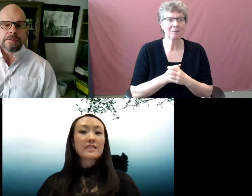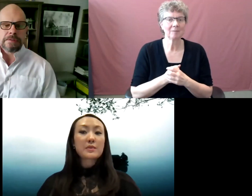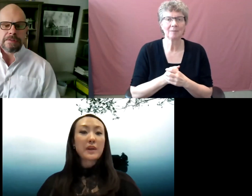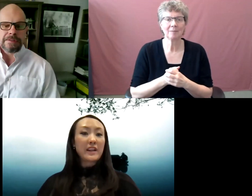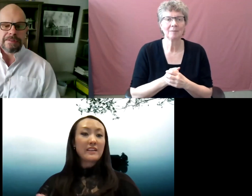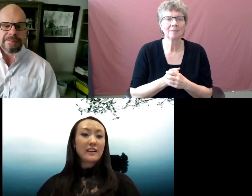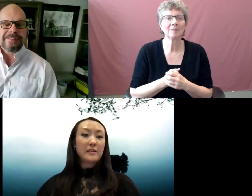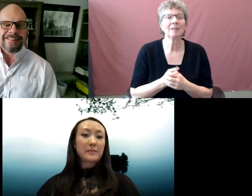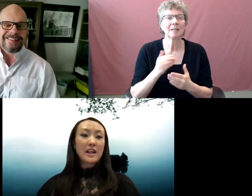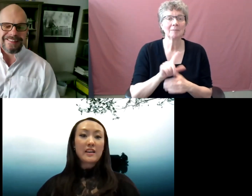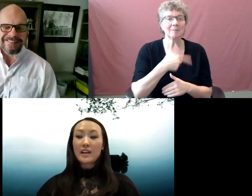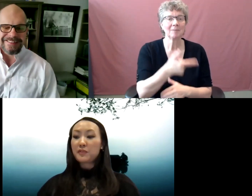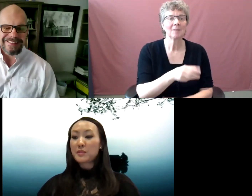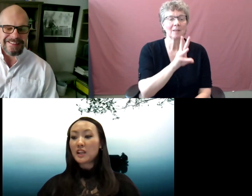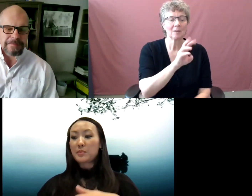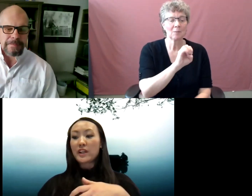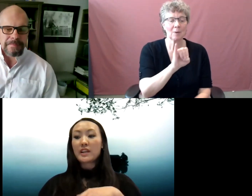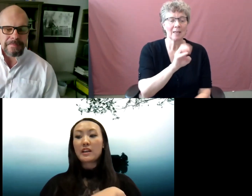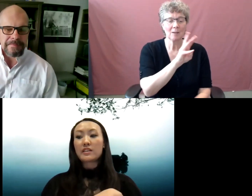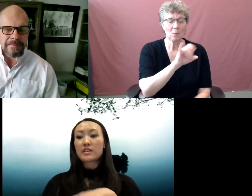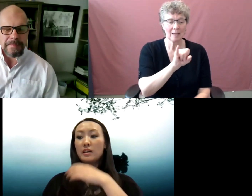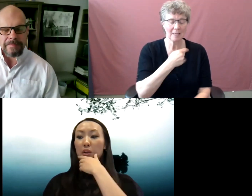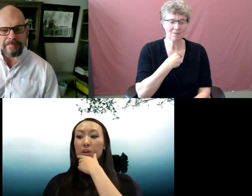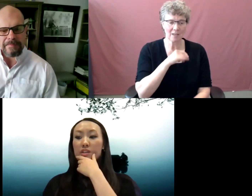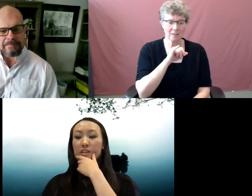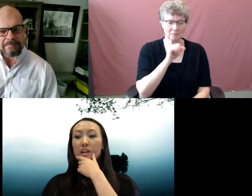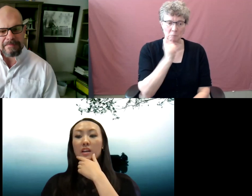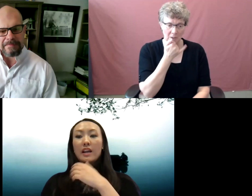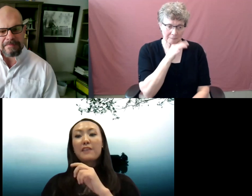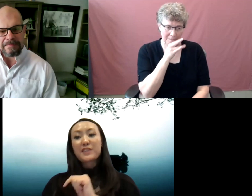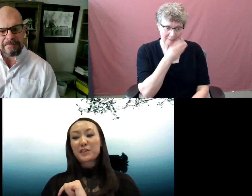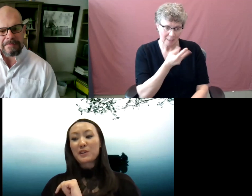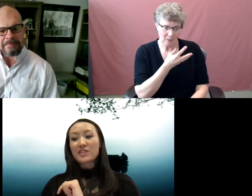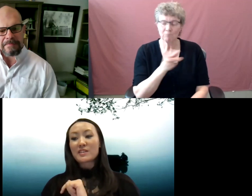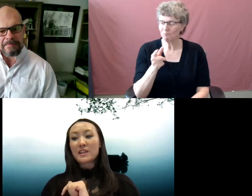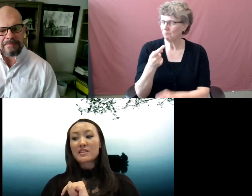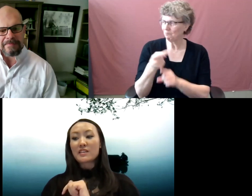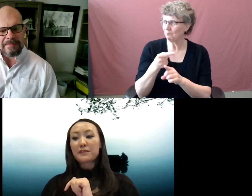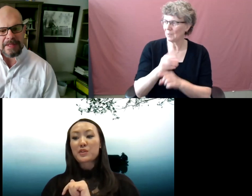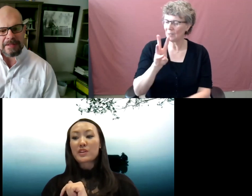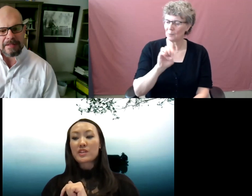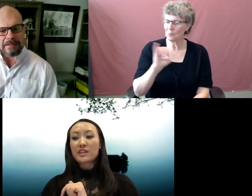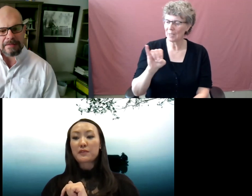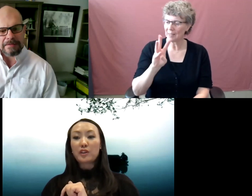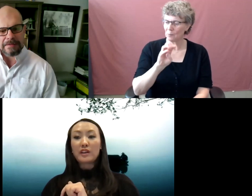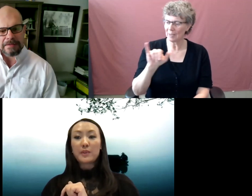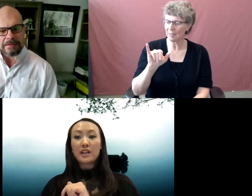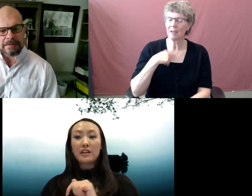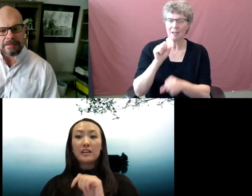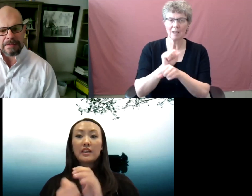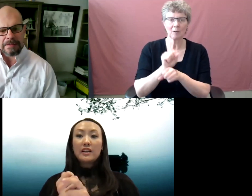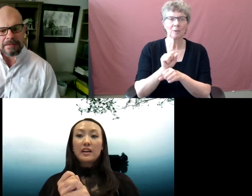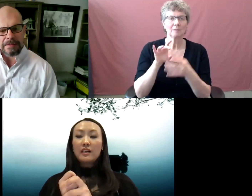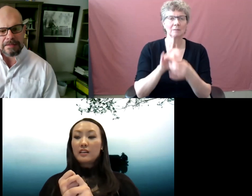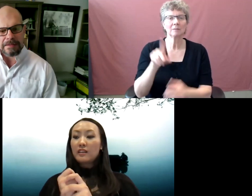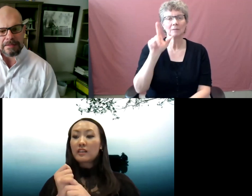Yes, it's Weiwei. Um, hi, I'm from the library and, um, my question, I have several questions, but, uh, the first question is to follow up, uh,